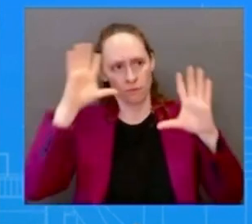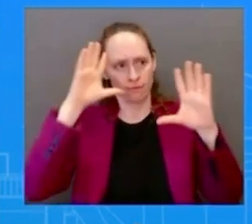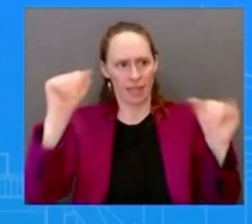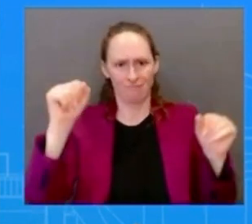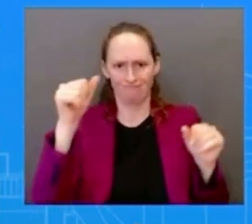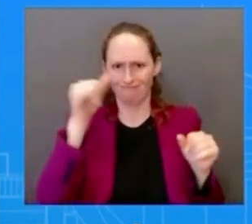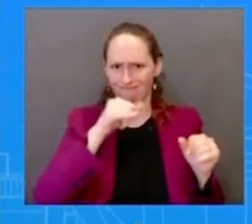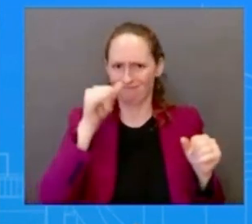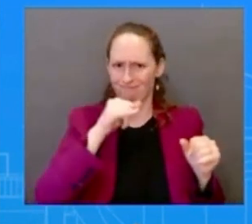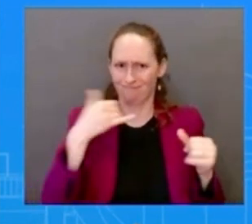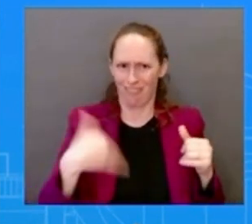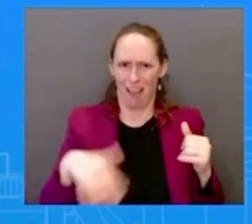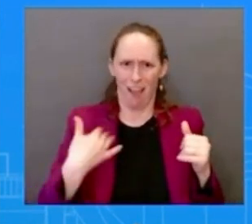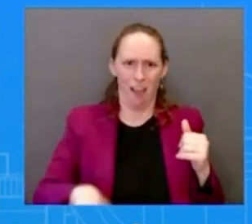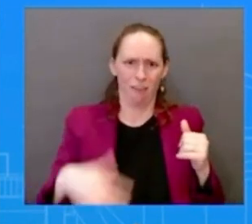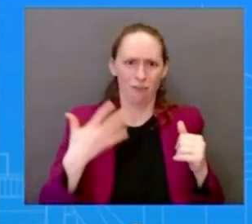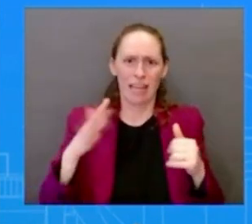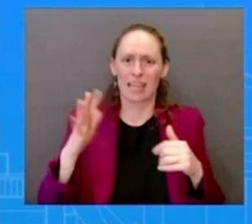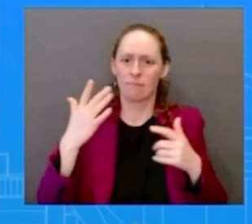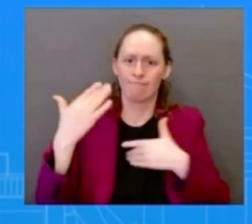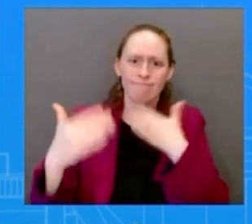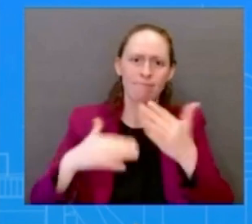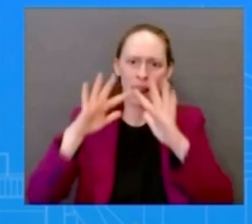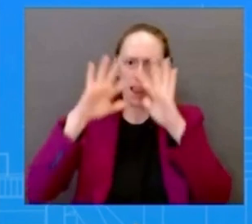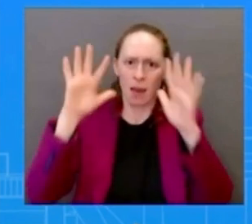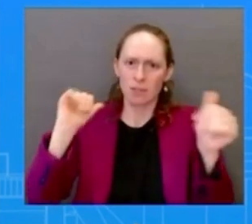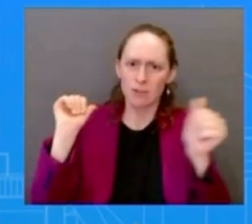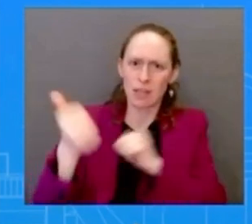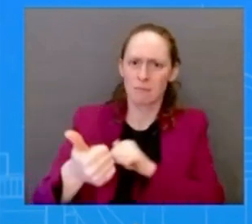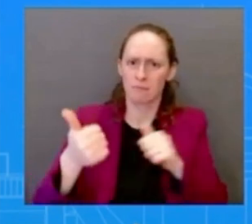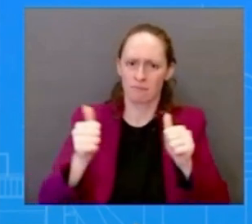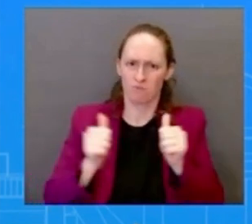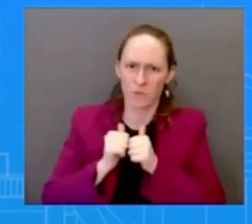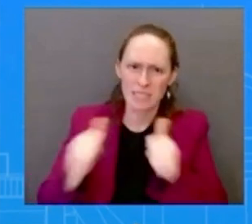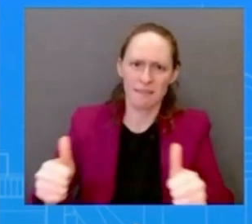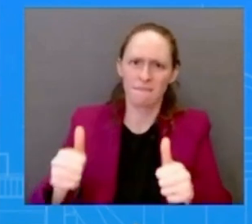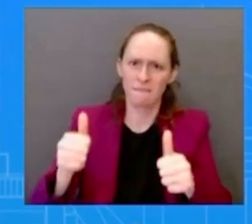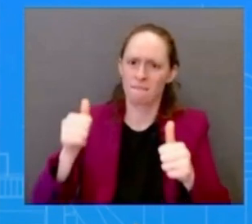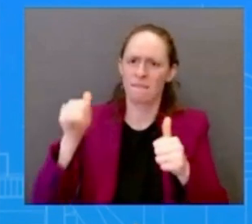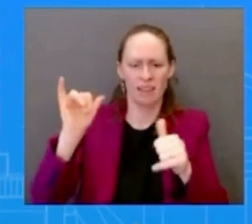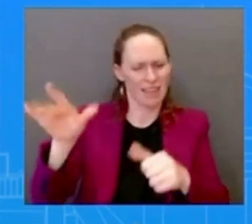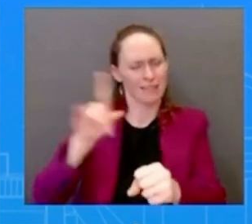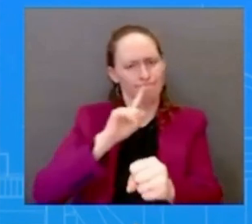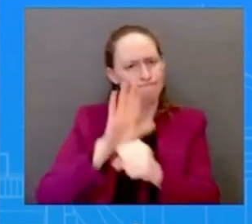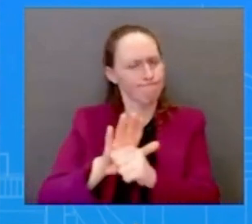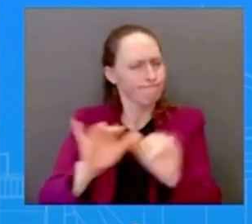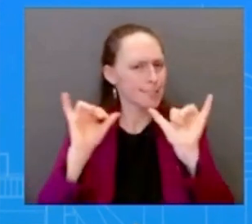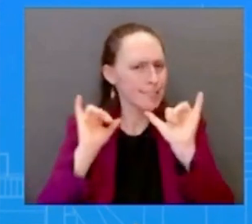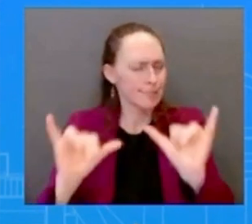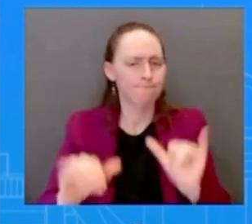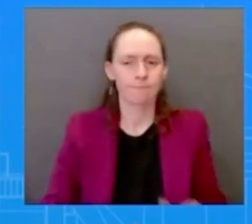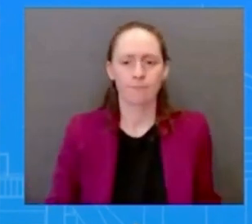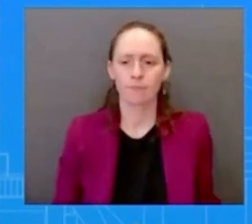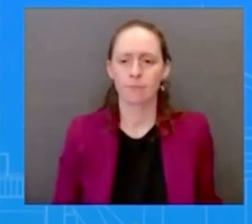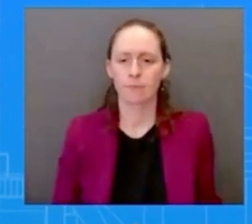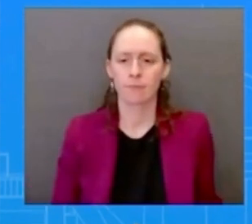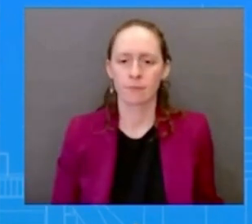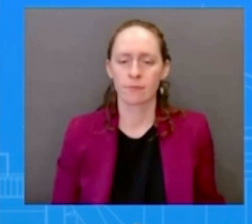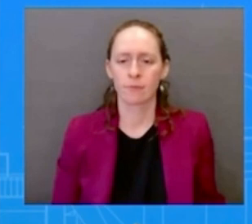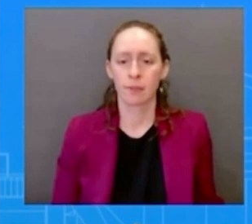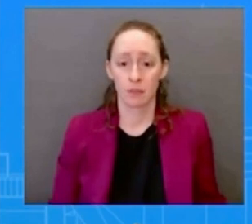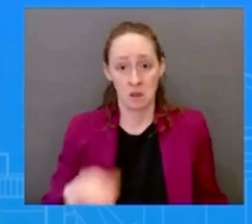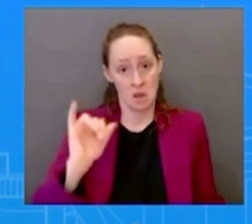continued uh his continued commitment to the american people and so is it the position of the white house that there was no other option other than approving